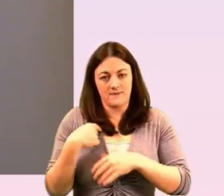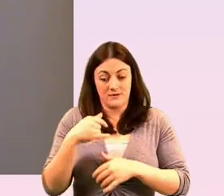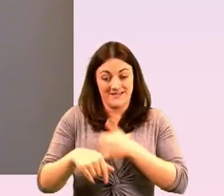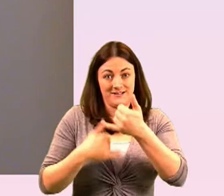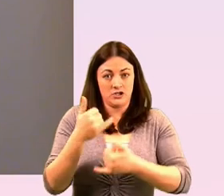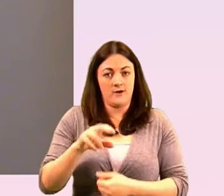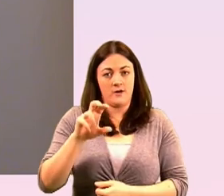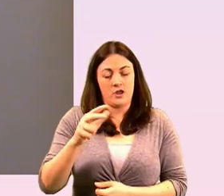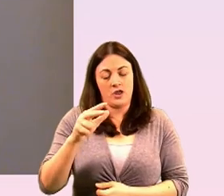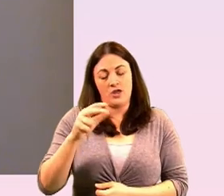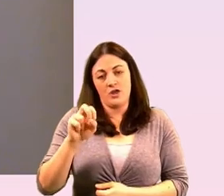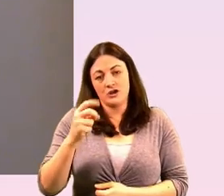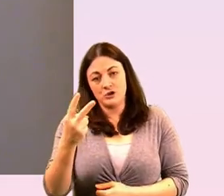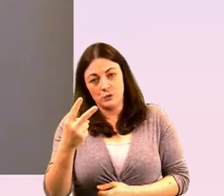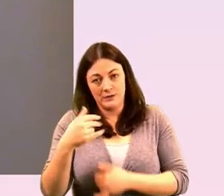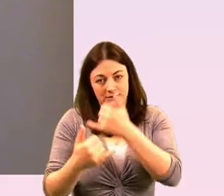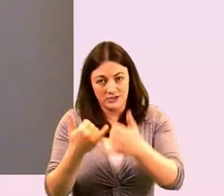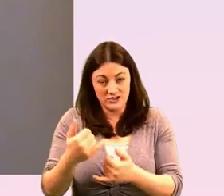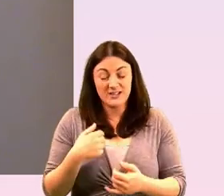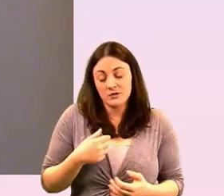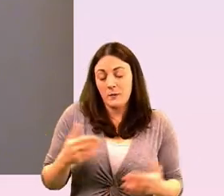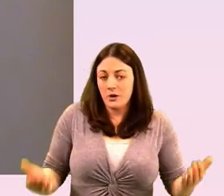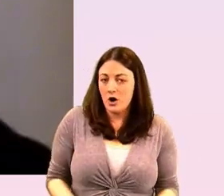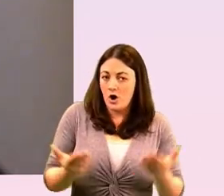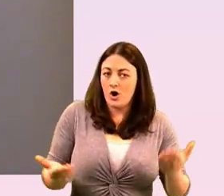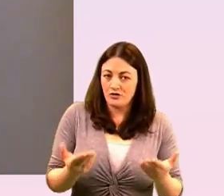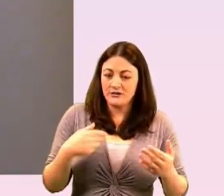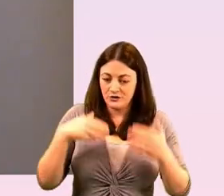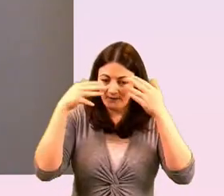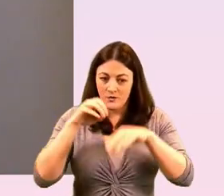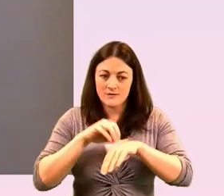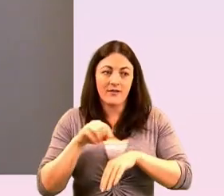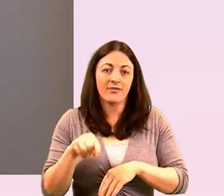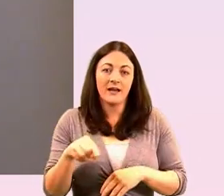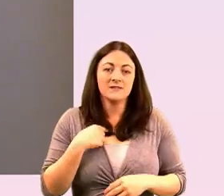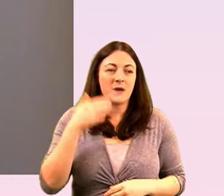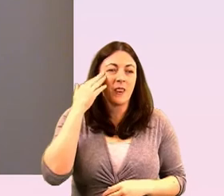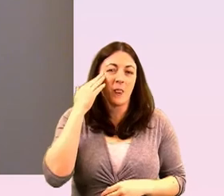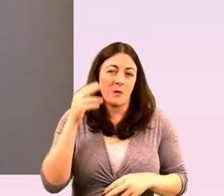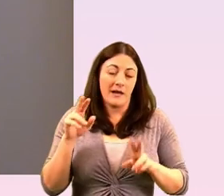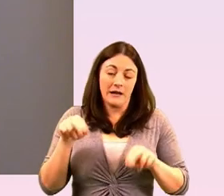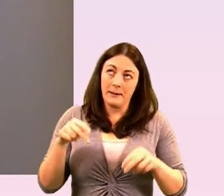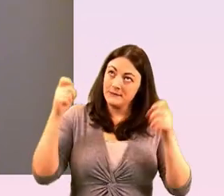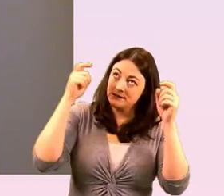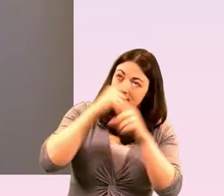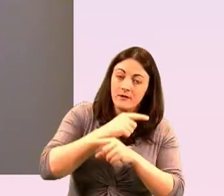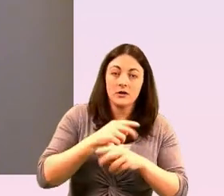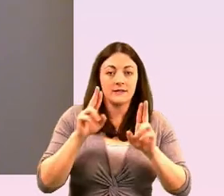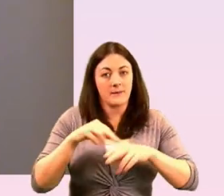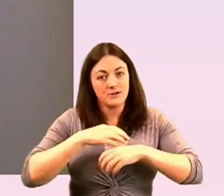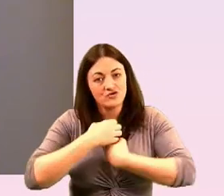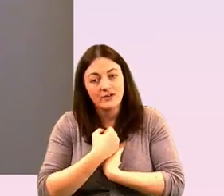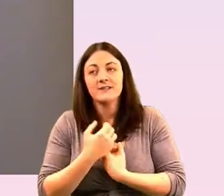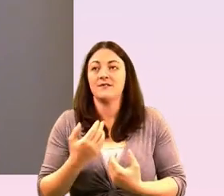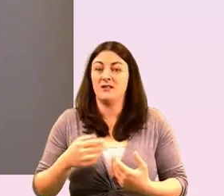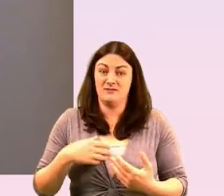be emboldened and encouraged to do even when things get really hairy and and difficult and stressful as